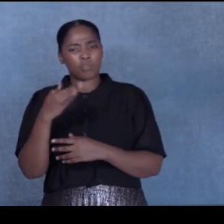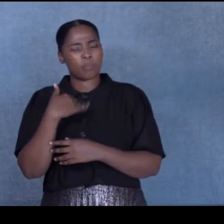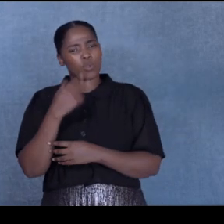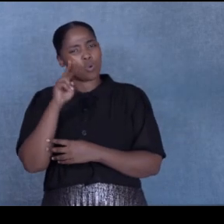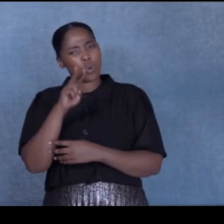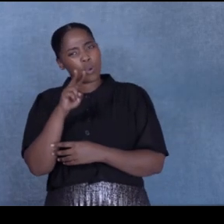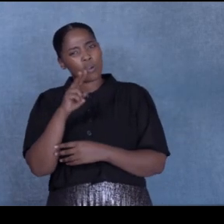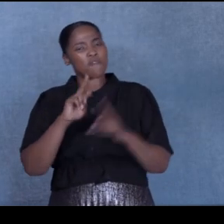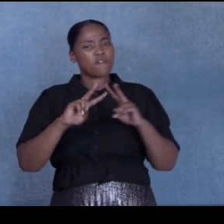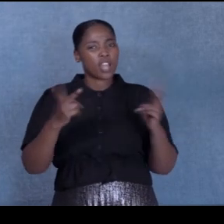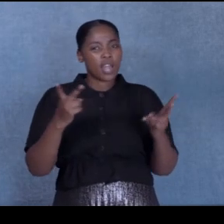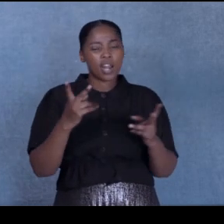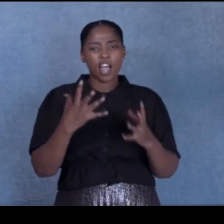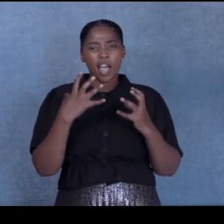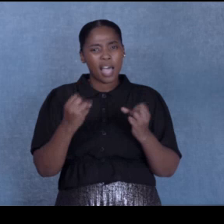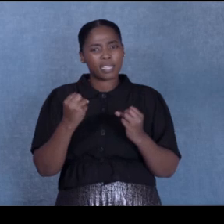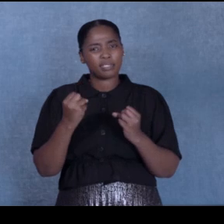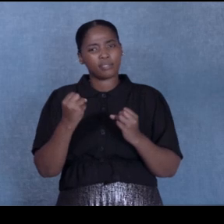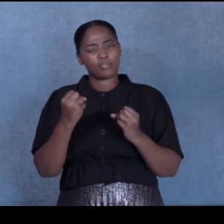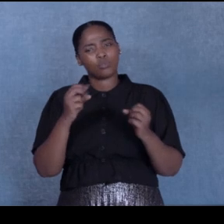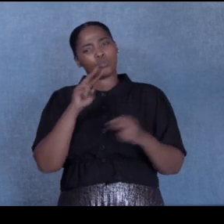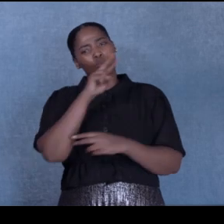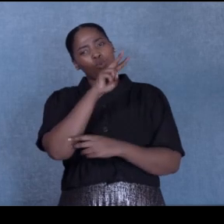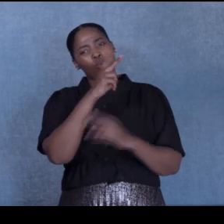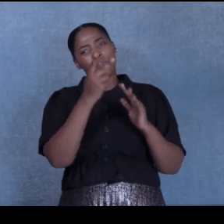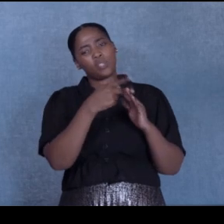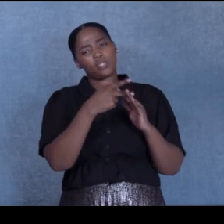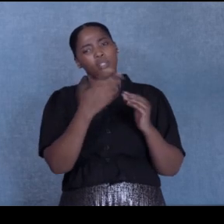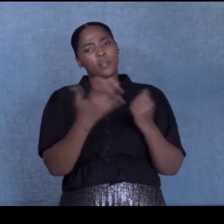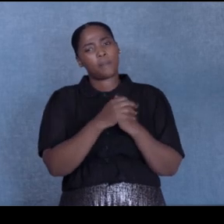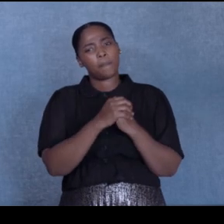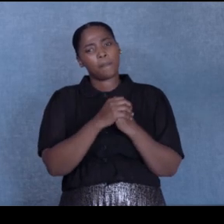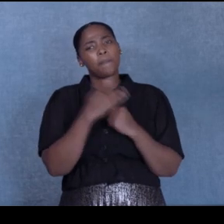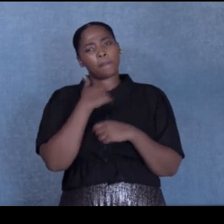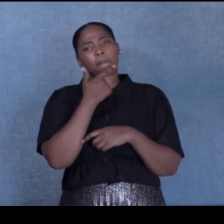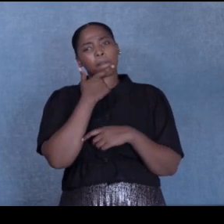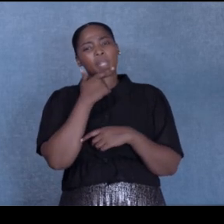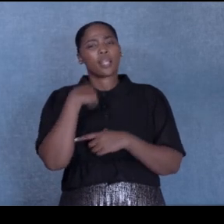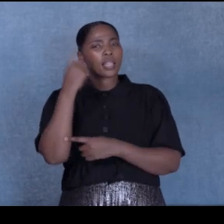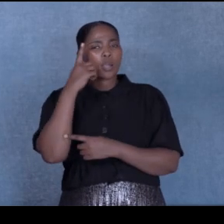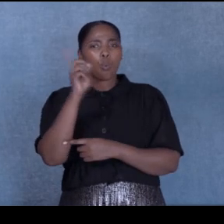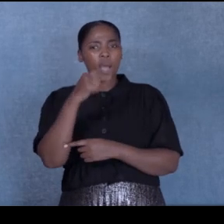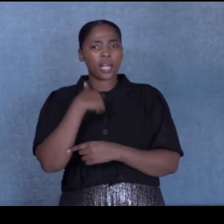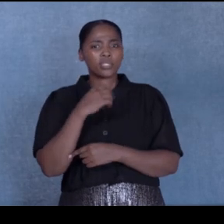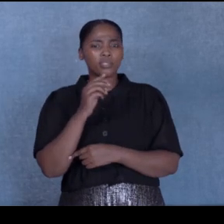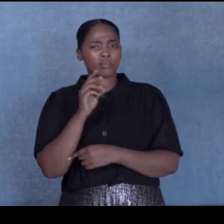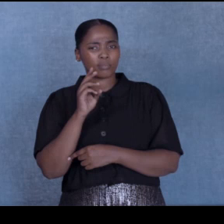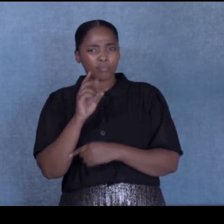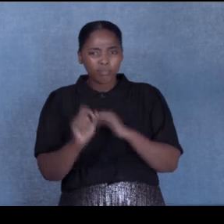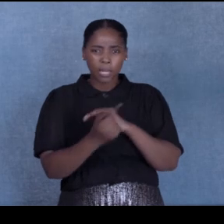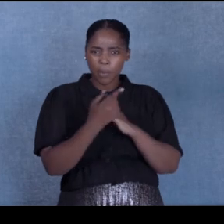hard in the window. And I thought, what would I have been? Would I have just been a normal child?